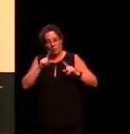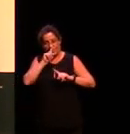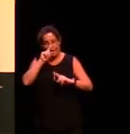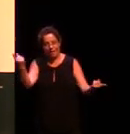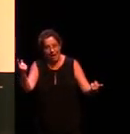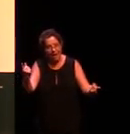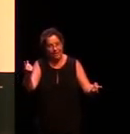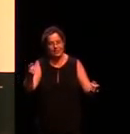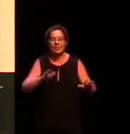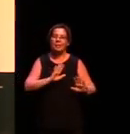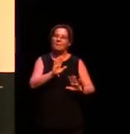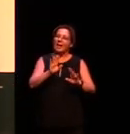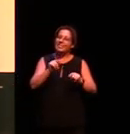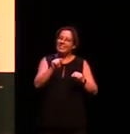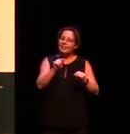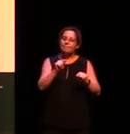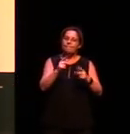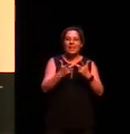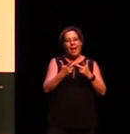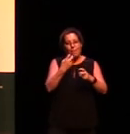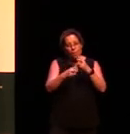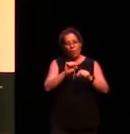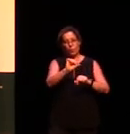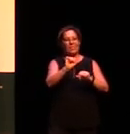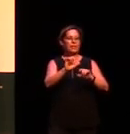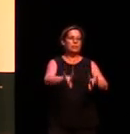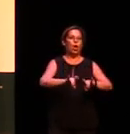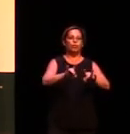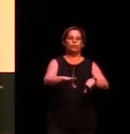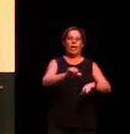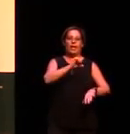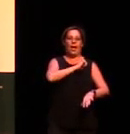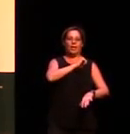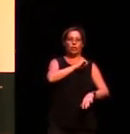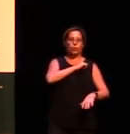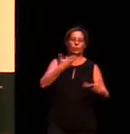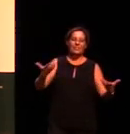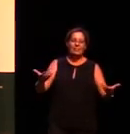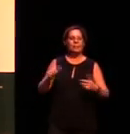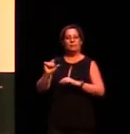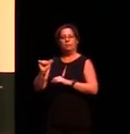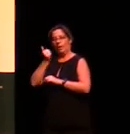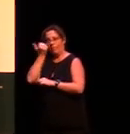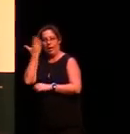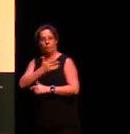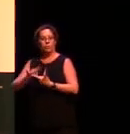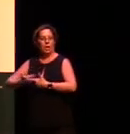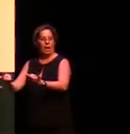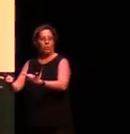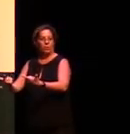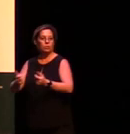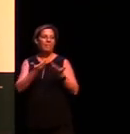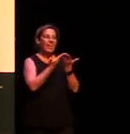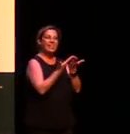in another way when it comes to Aboriginal languages of Australia because it allows the broader Australian